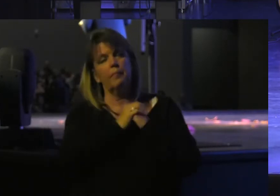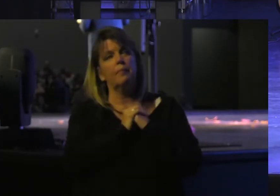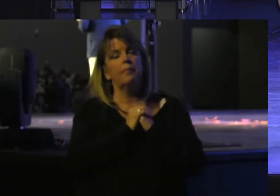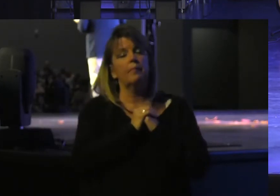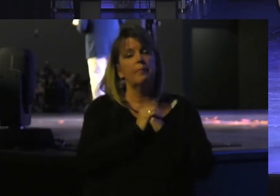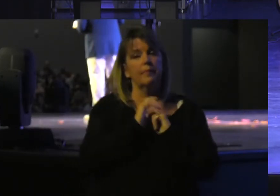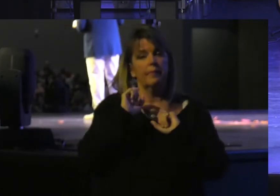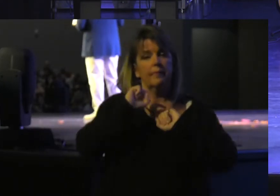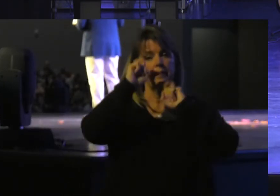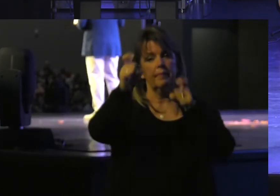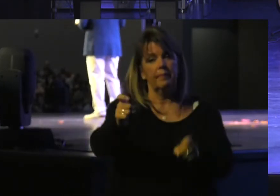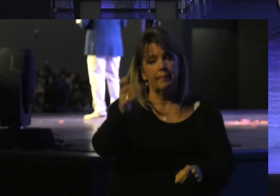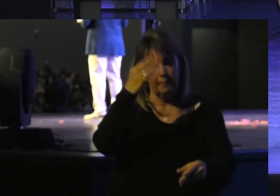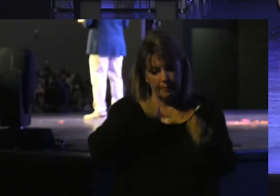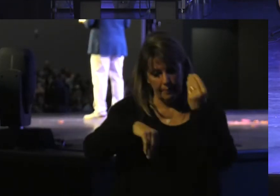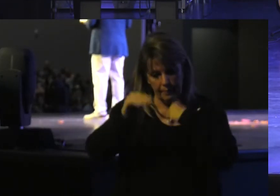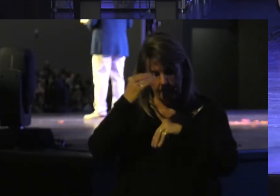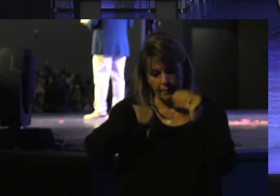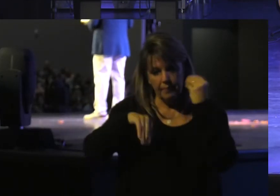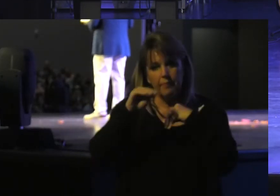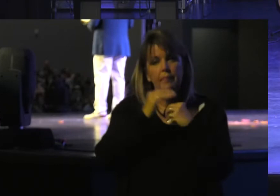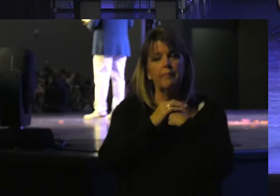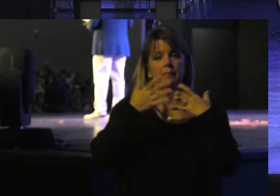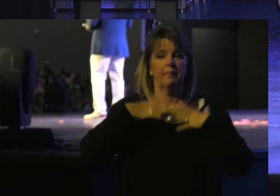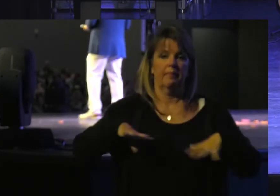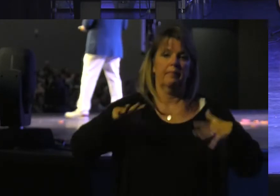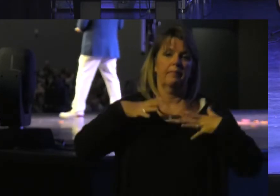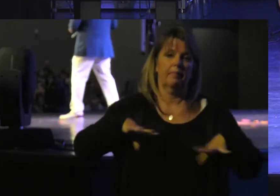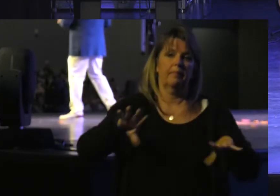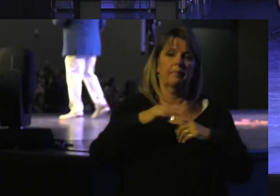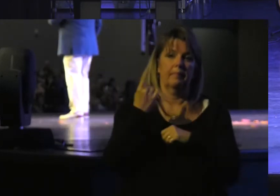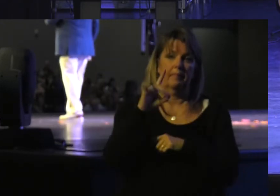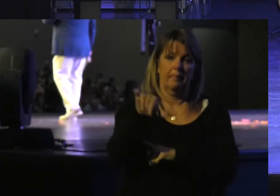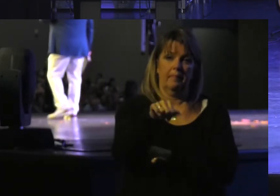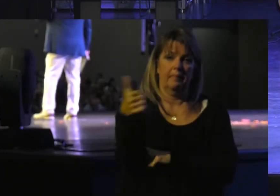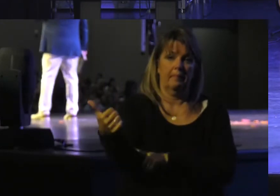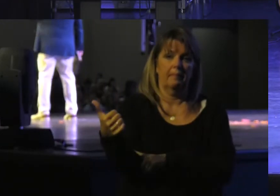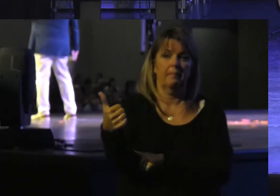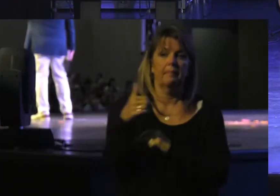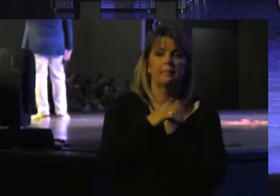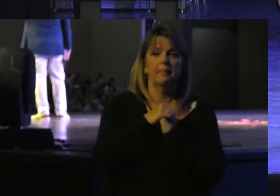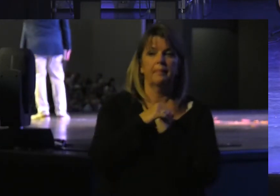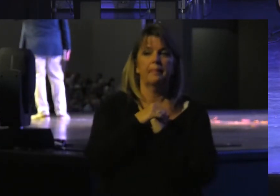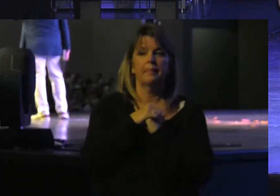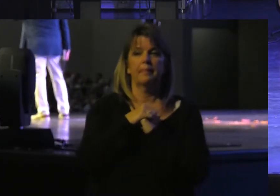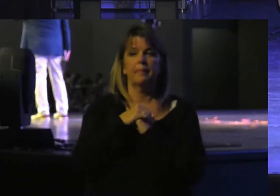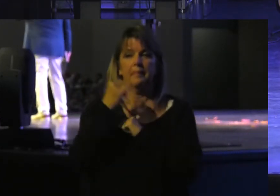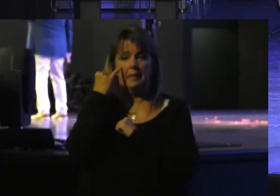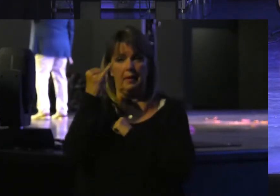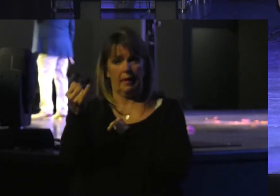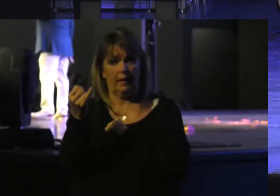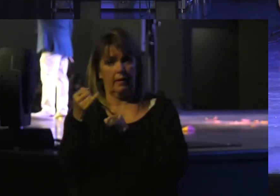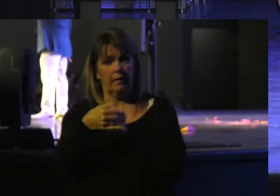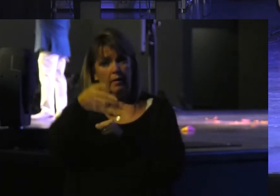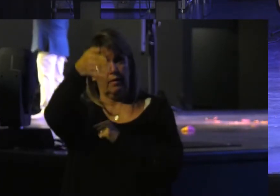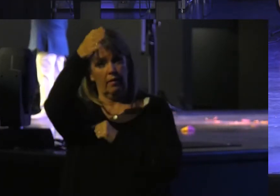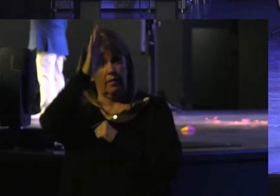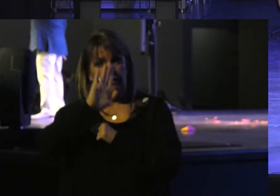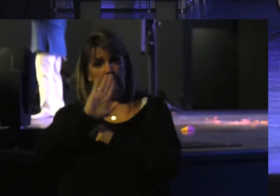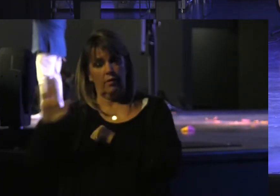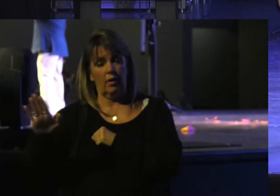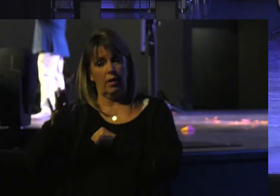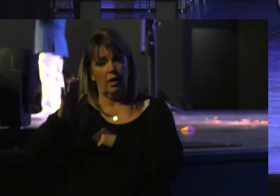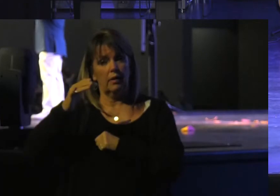Giving him Food And clothing And there's Something else Here The idea Of God's